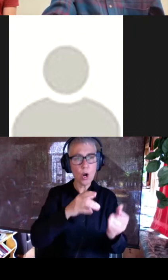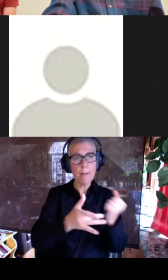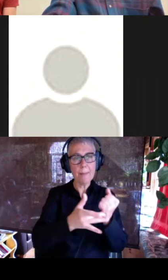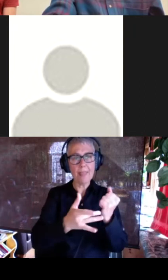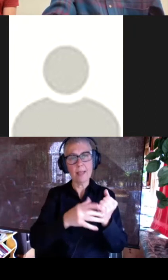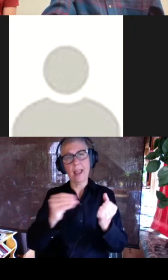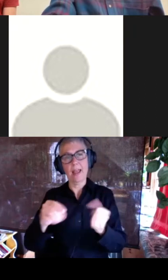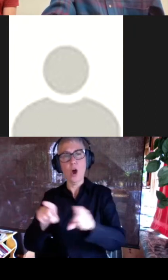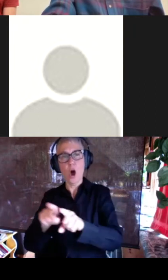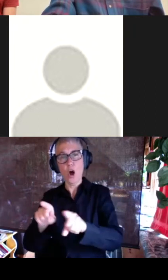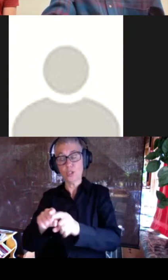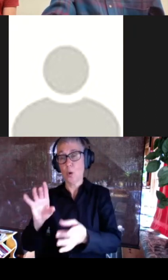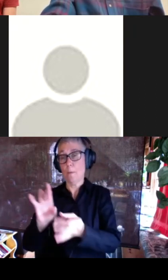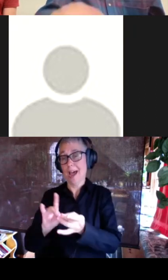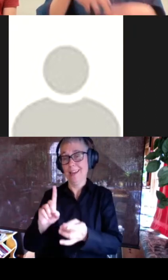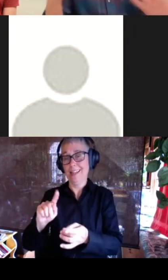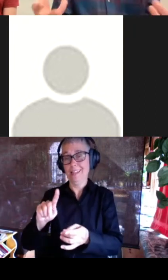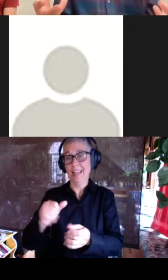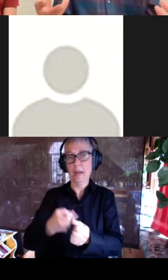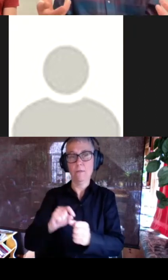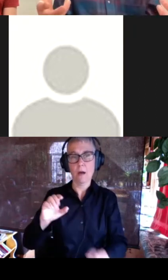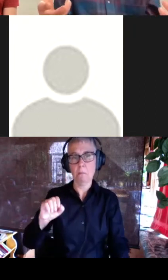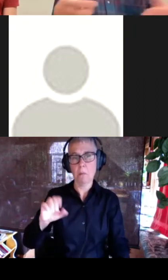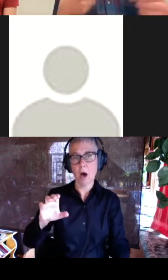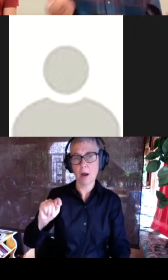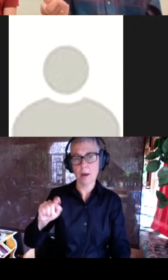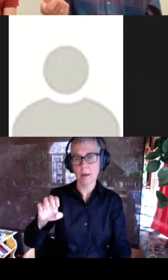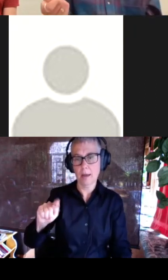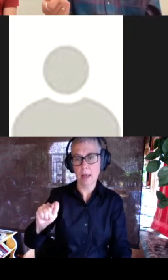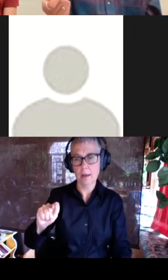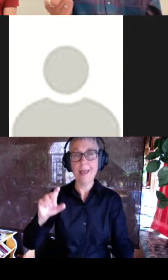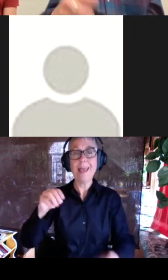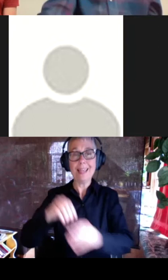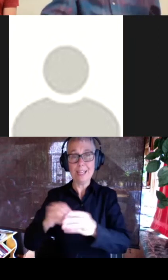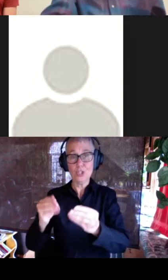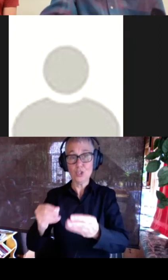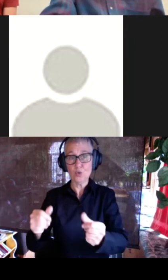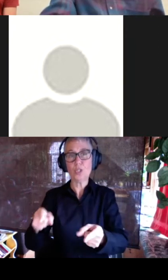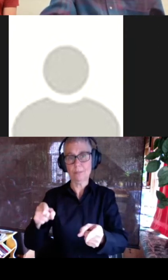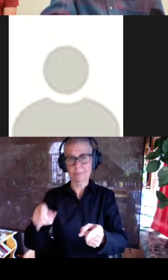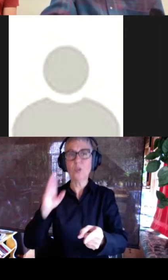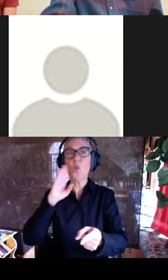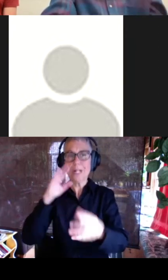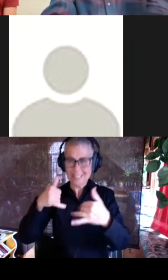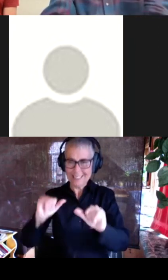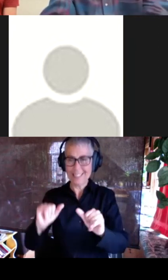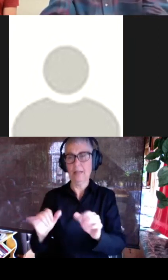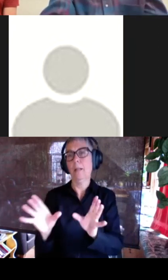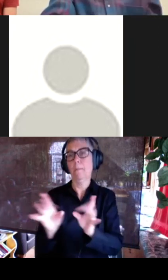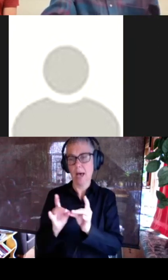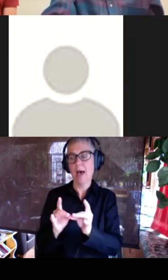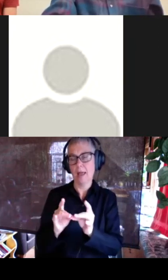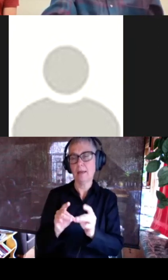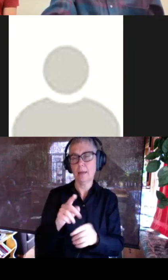data by octet um showing that in solution this protein can also bind pdl1 so it looks like this is a functional